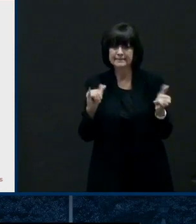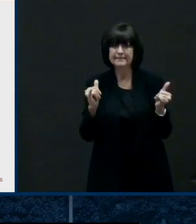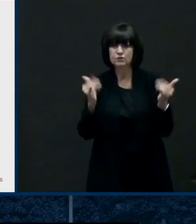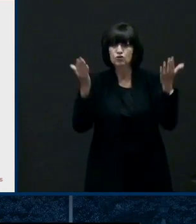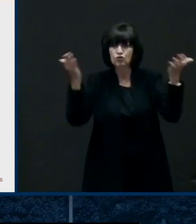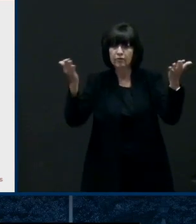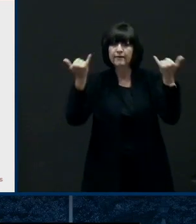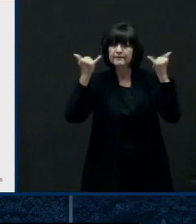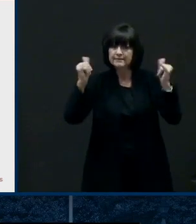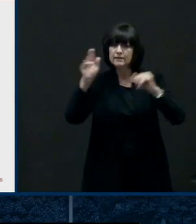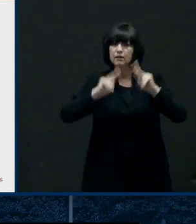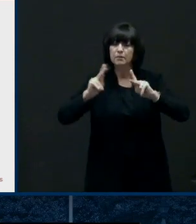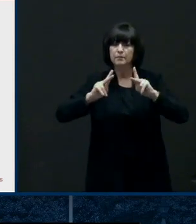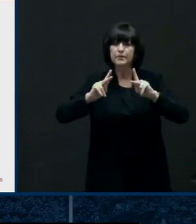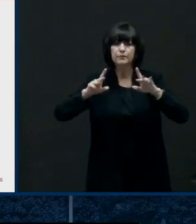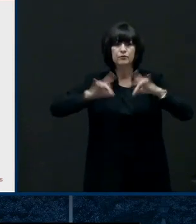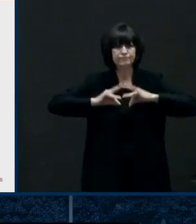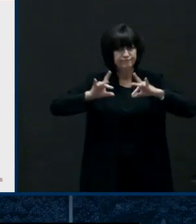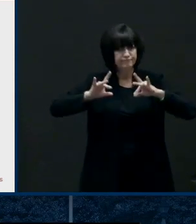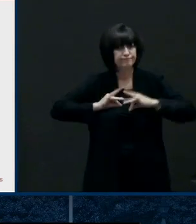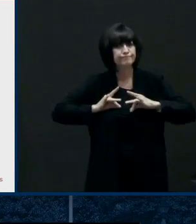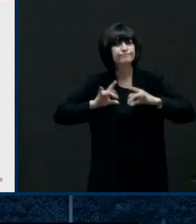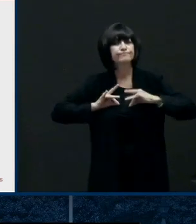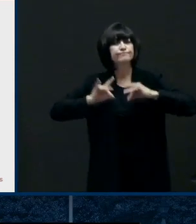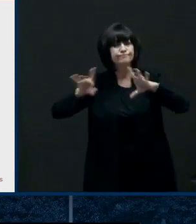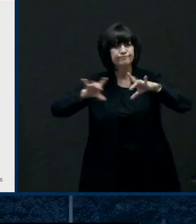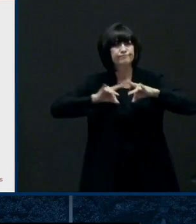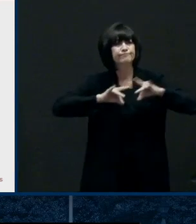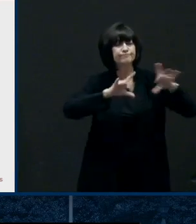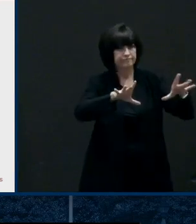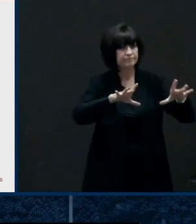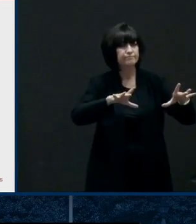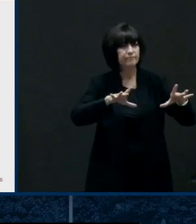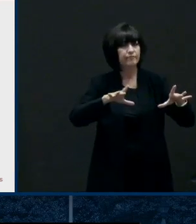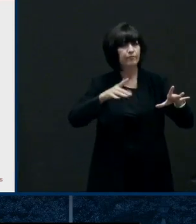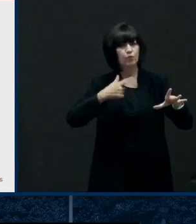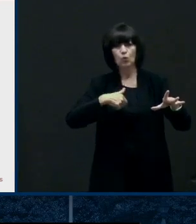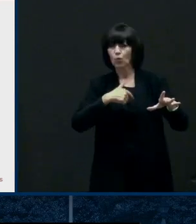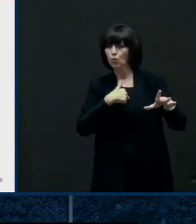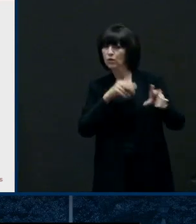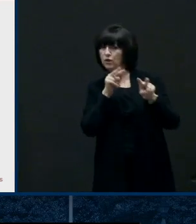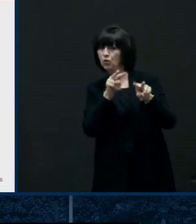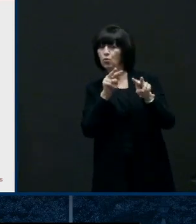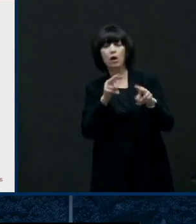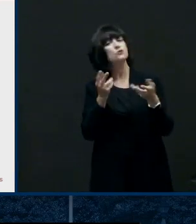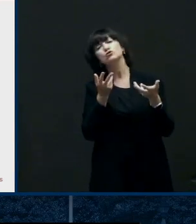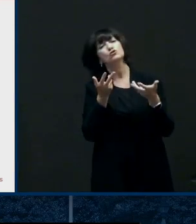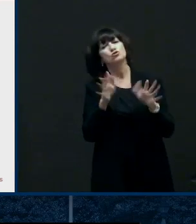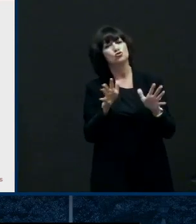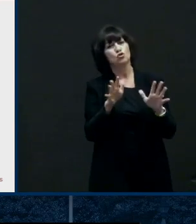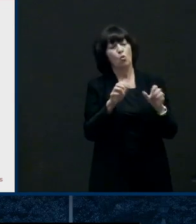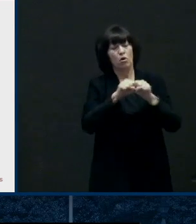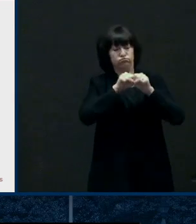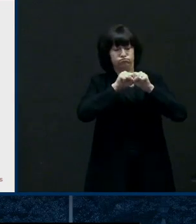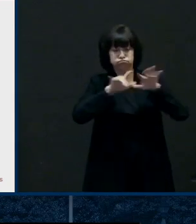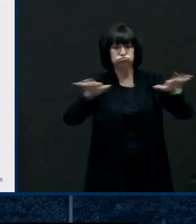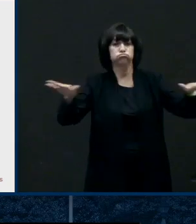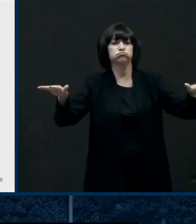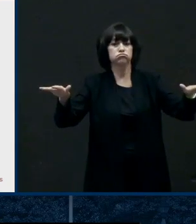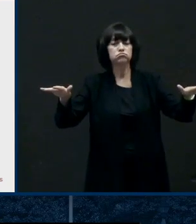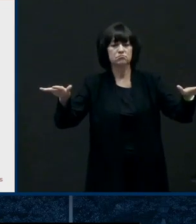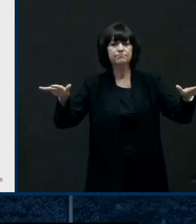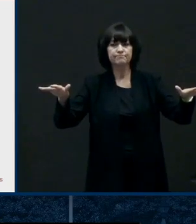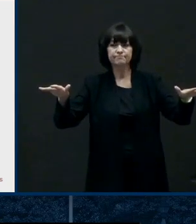especially outbreaks like super spreader events and so i wanted to go over just